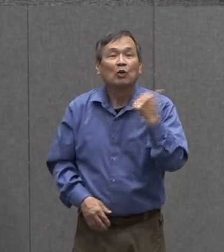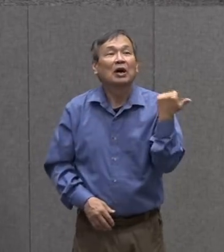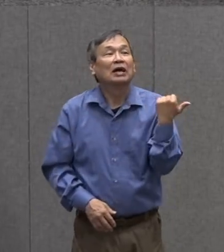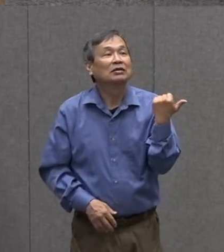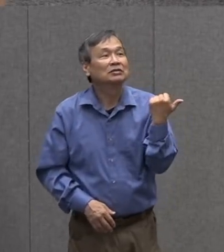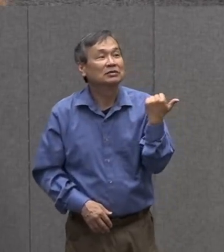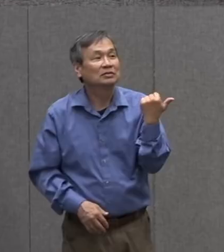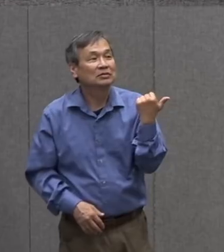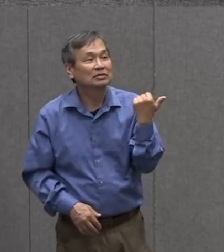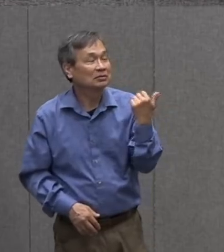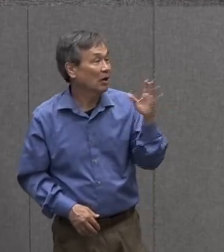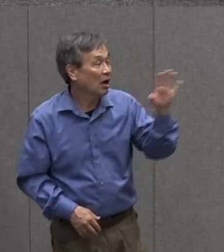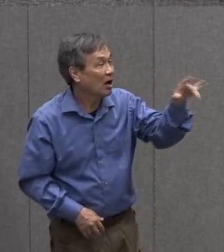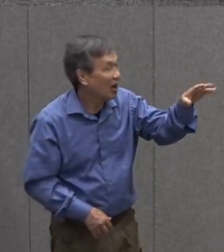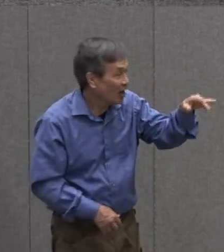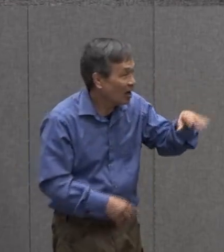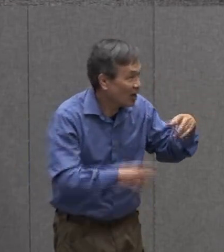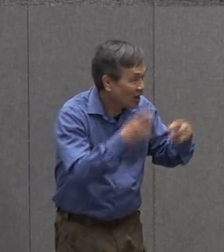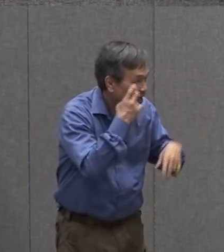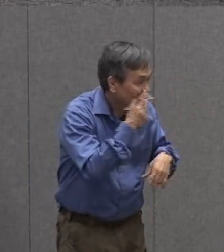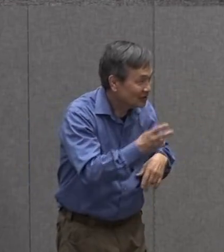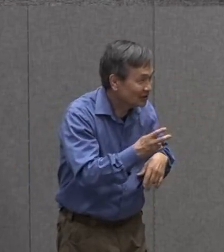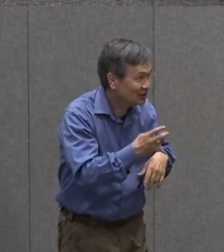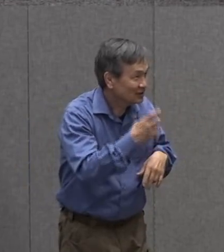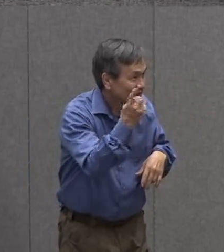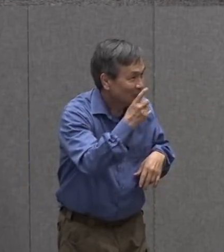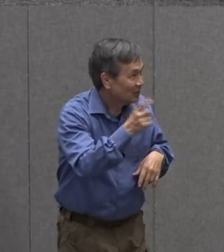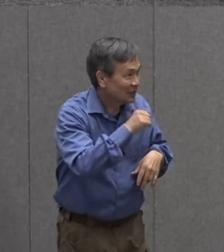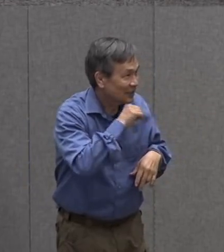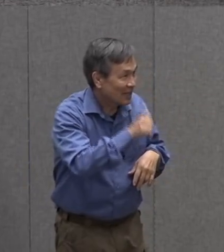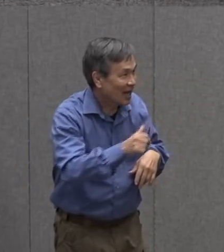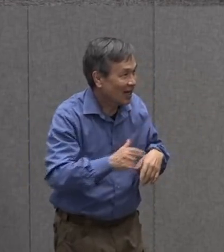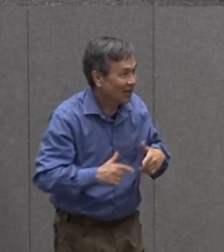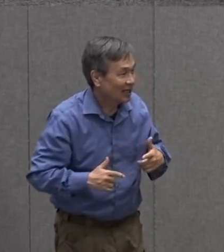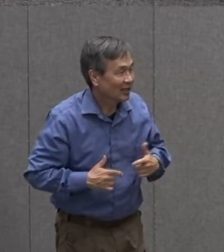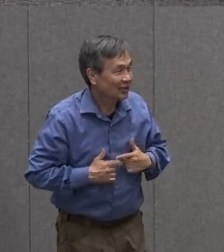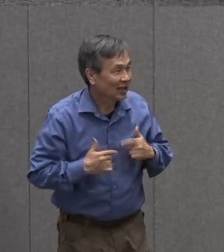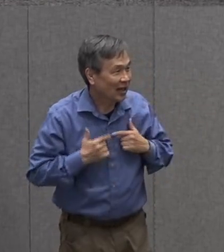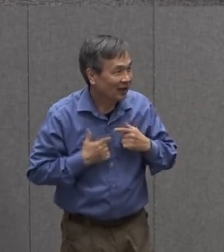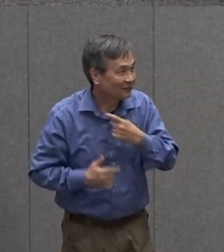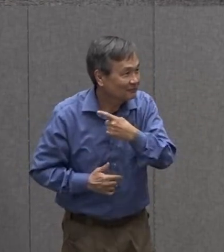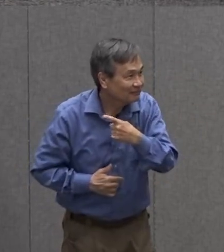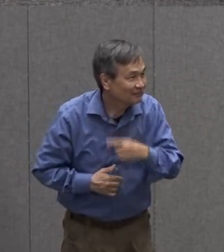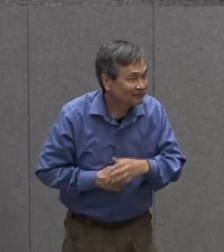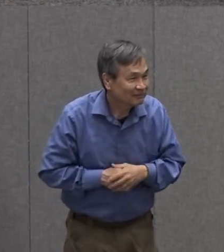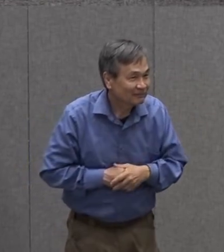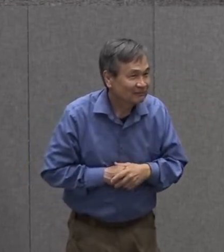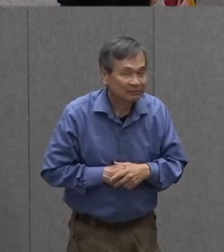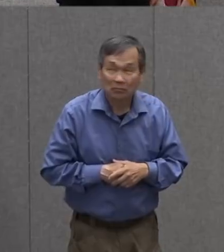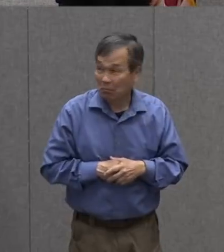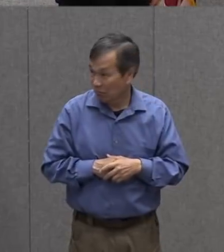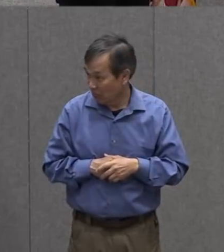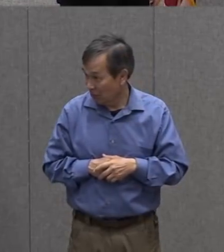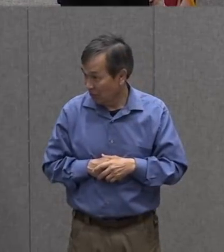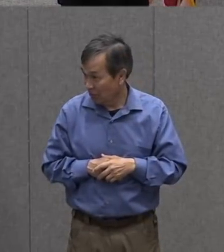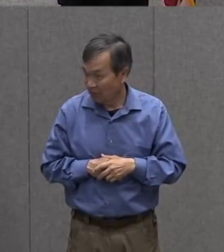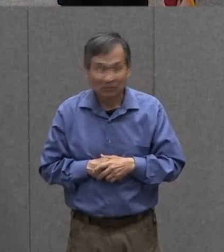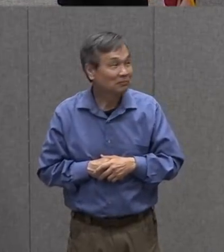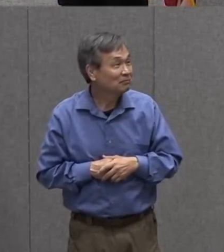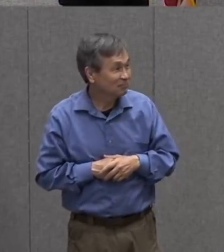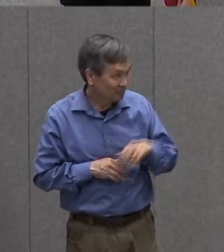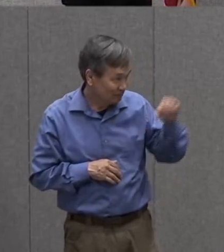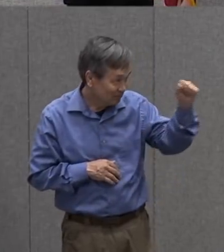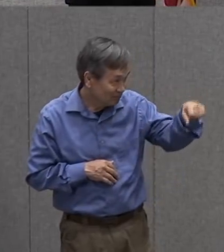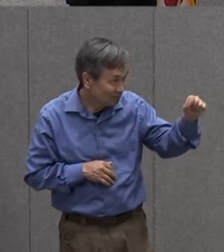oh oh i see a non-living thing you do i do